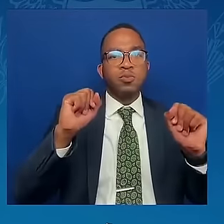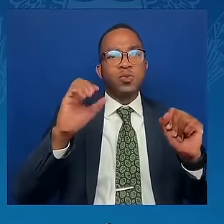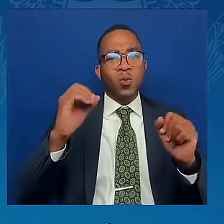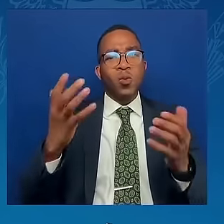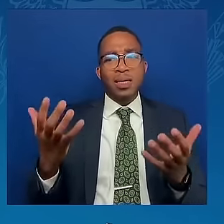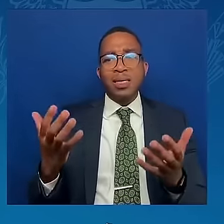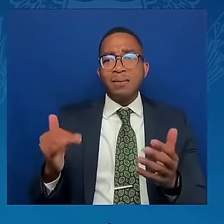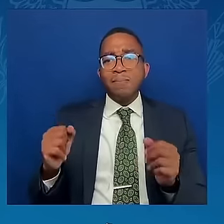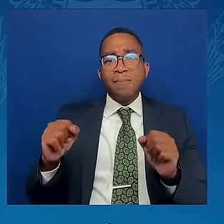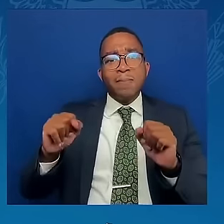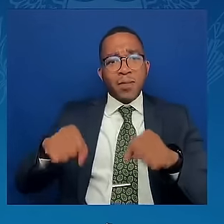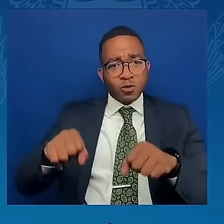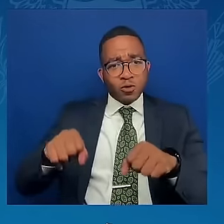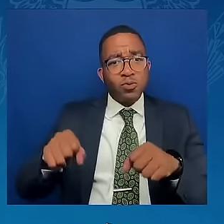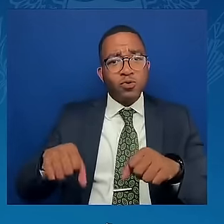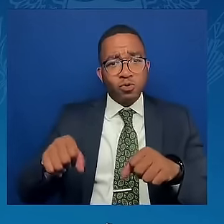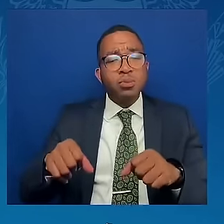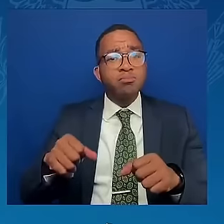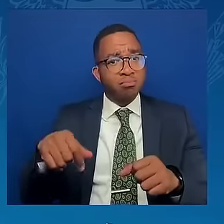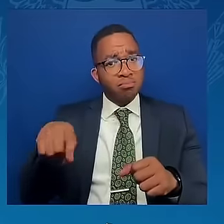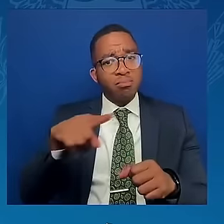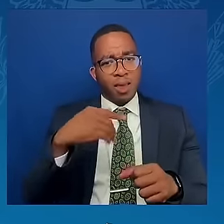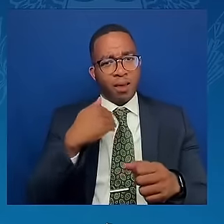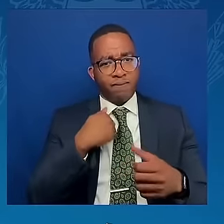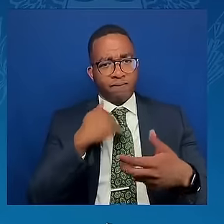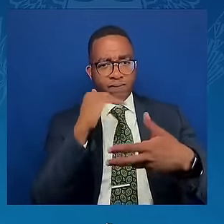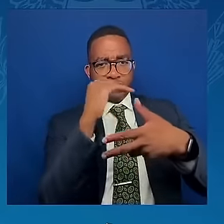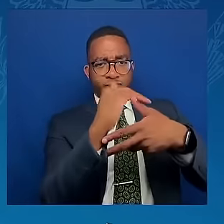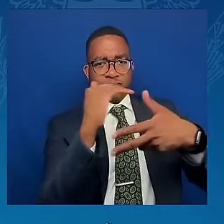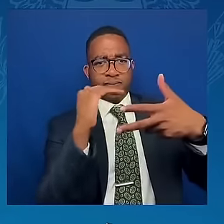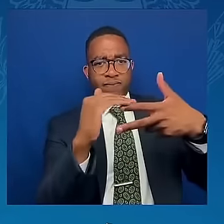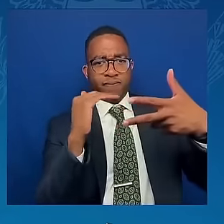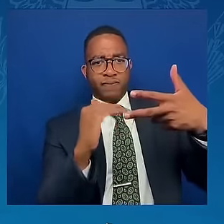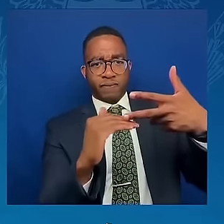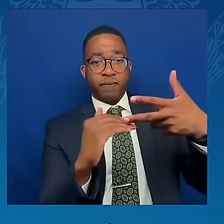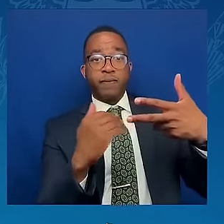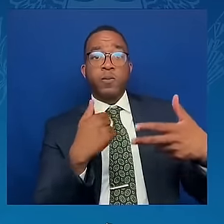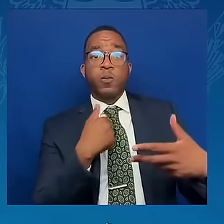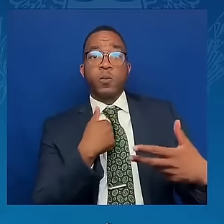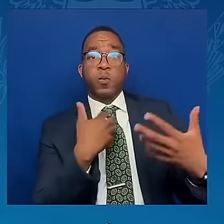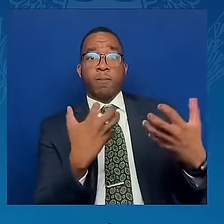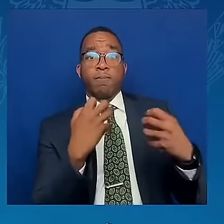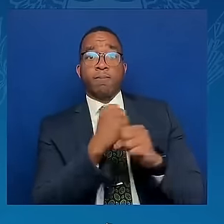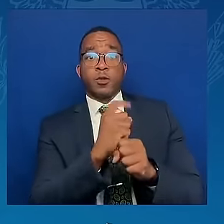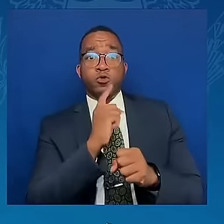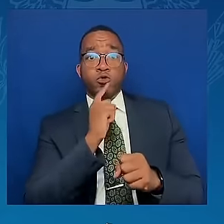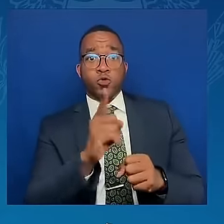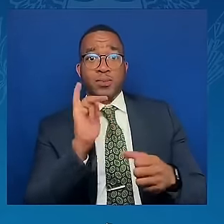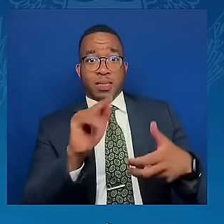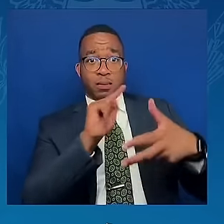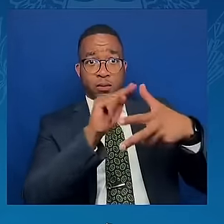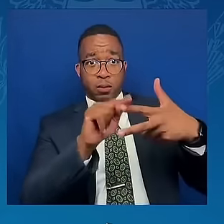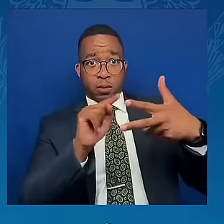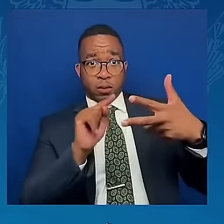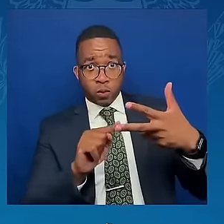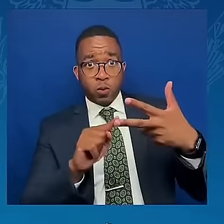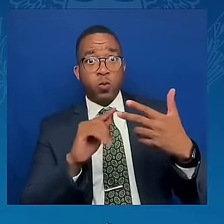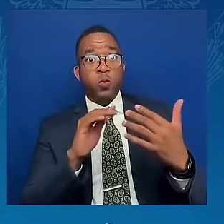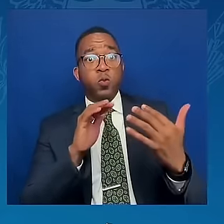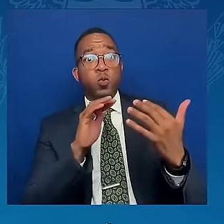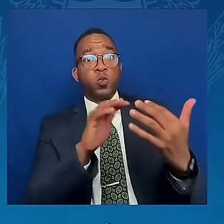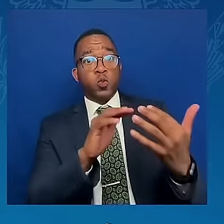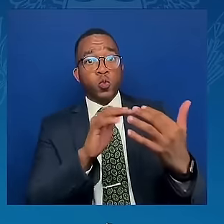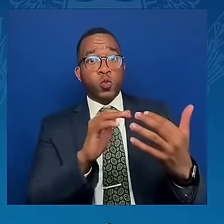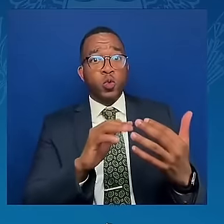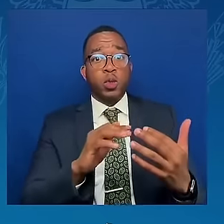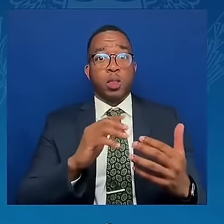a real plan to make every step for peace war, from nuclear and food security, to the release of prisoners and